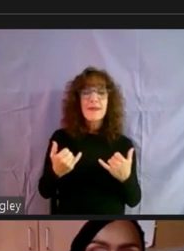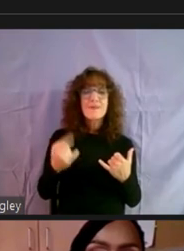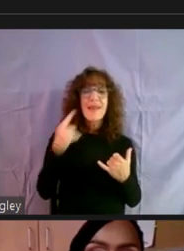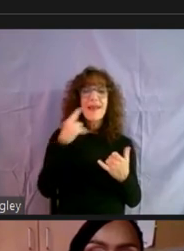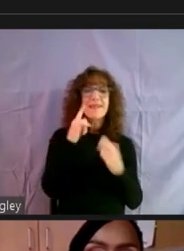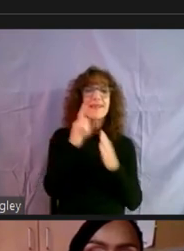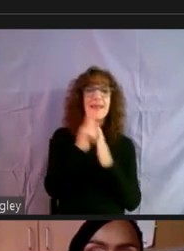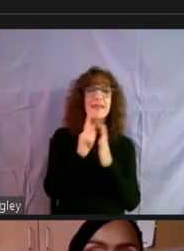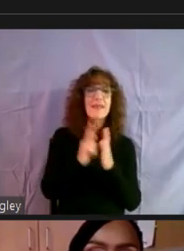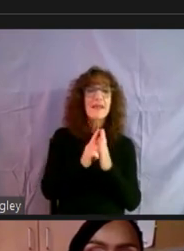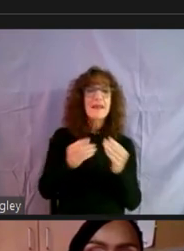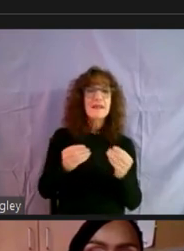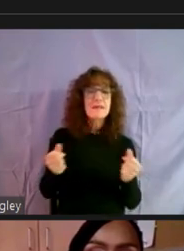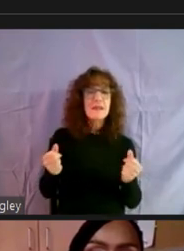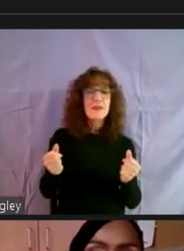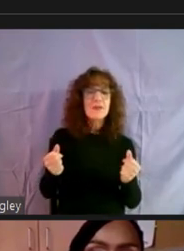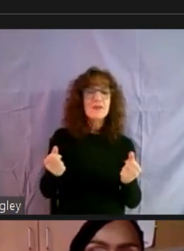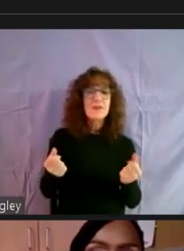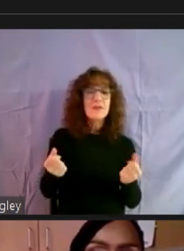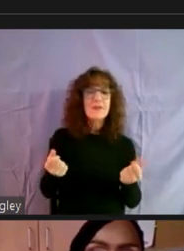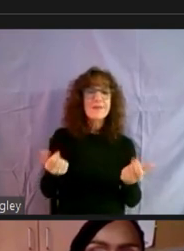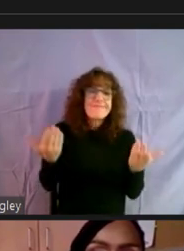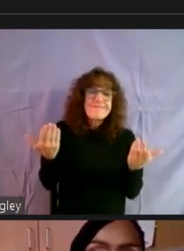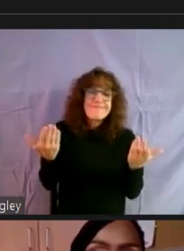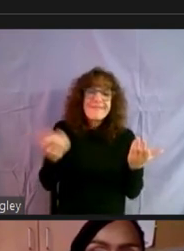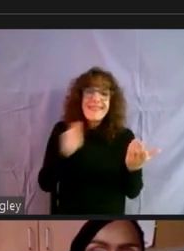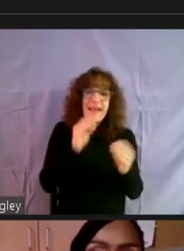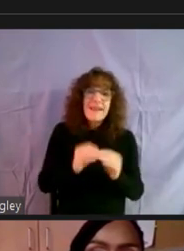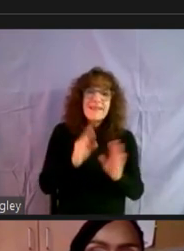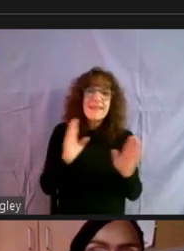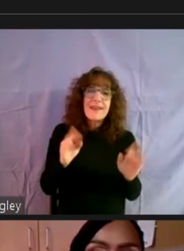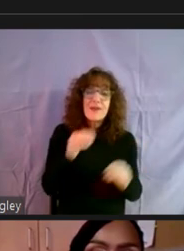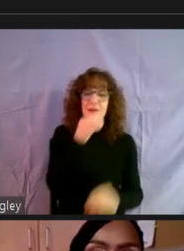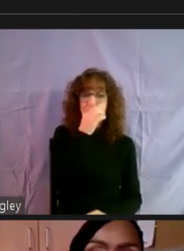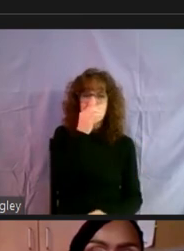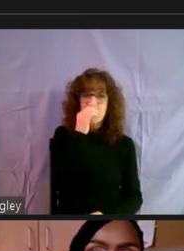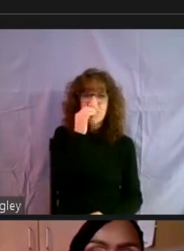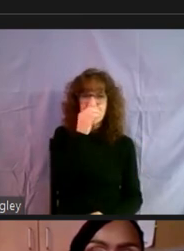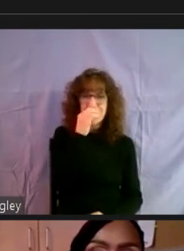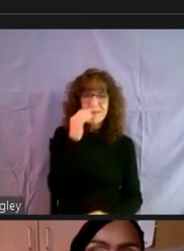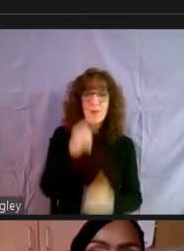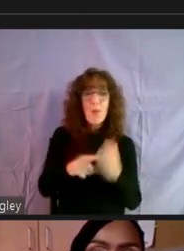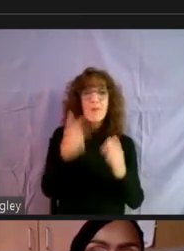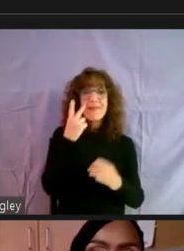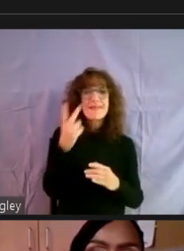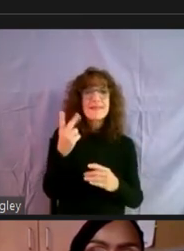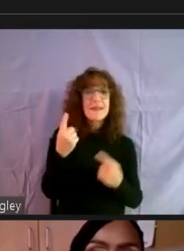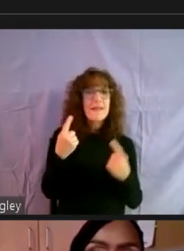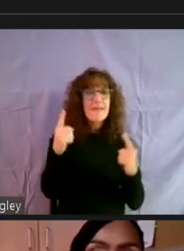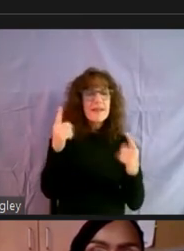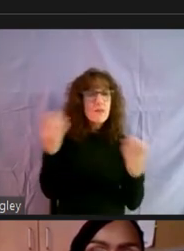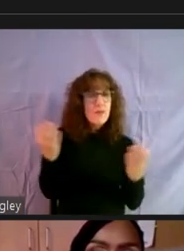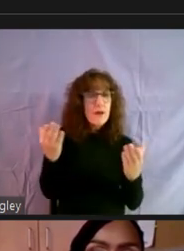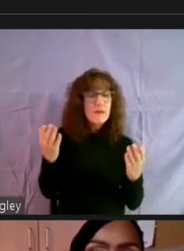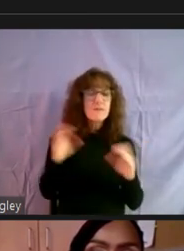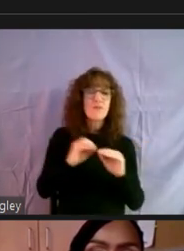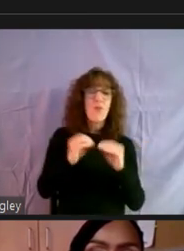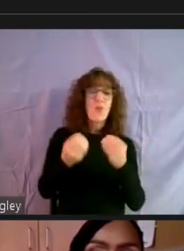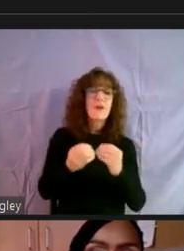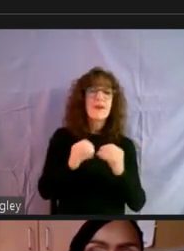legal solution really is unclear. And what we've seen is more effective right now is the organizing,